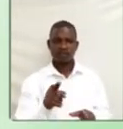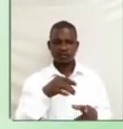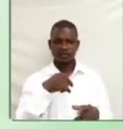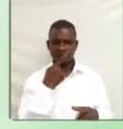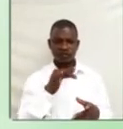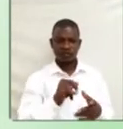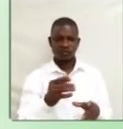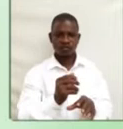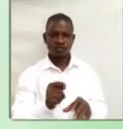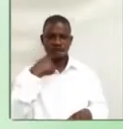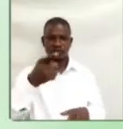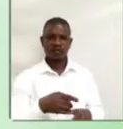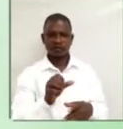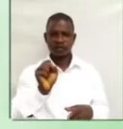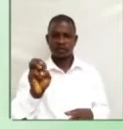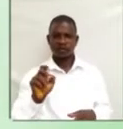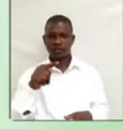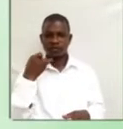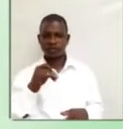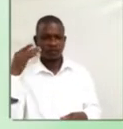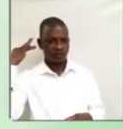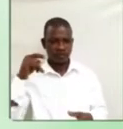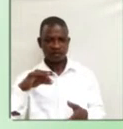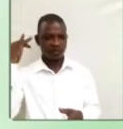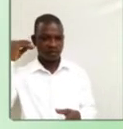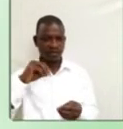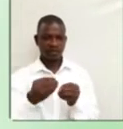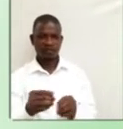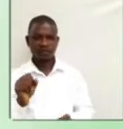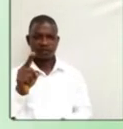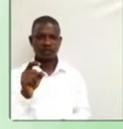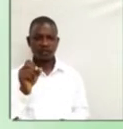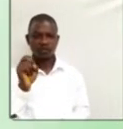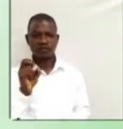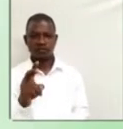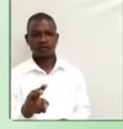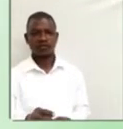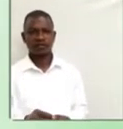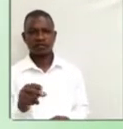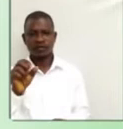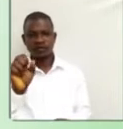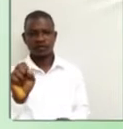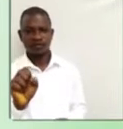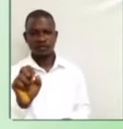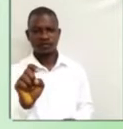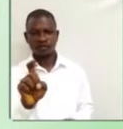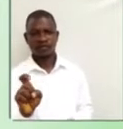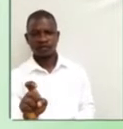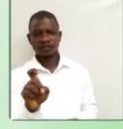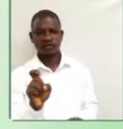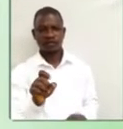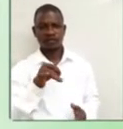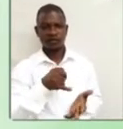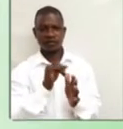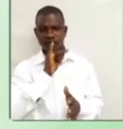set of sounds. Sound number 12. Z. Z. It is used to